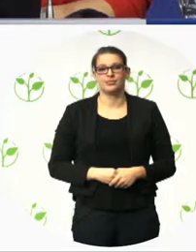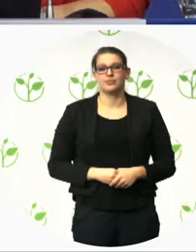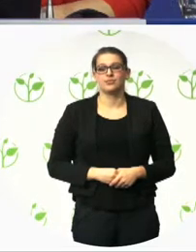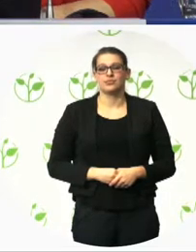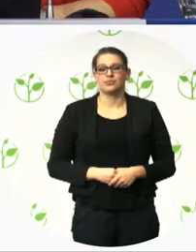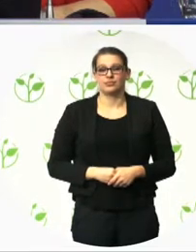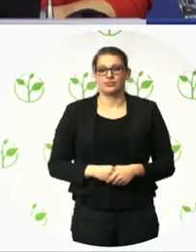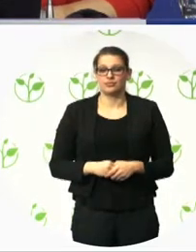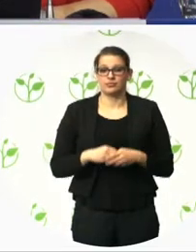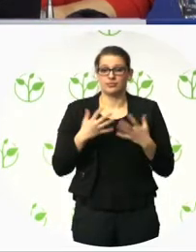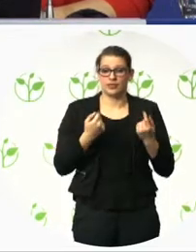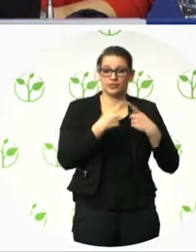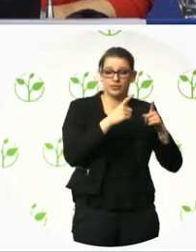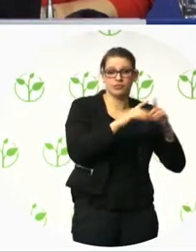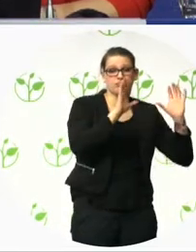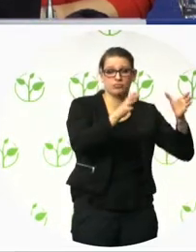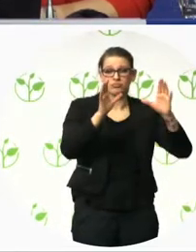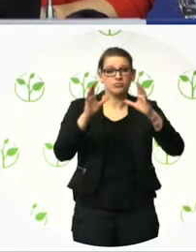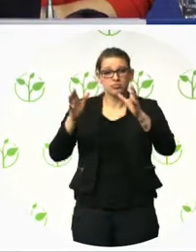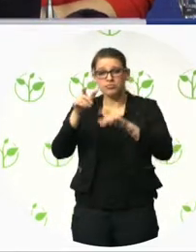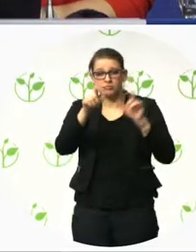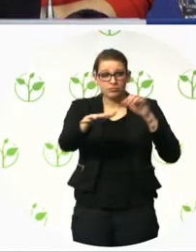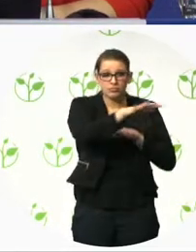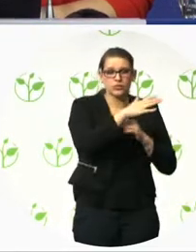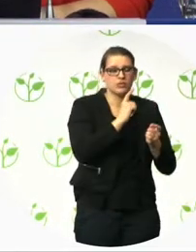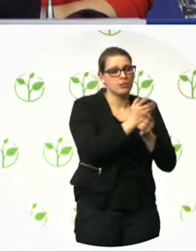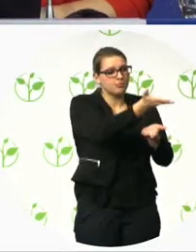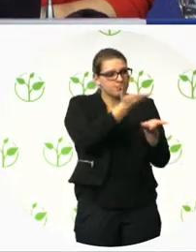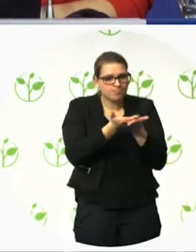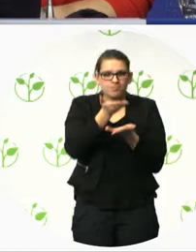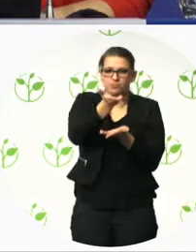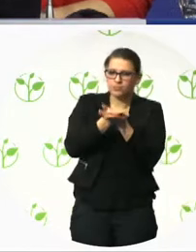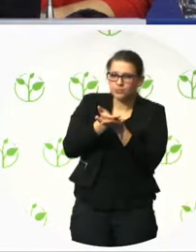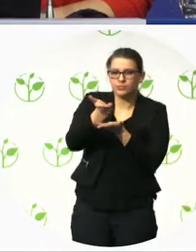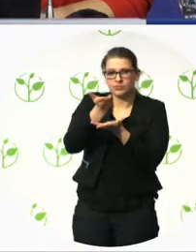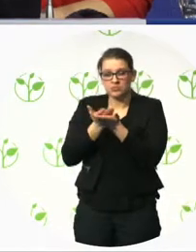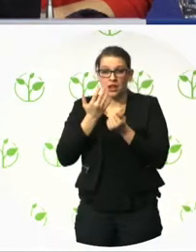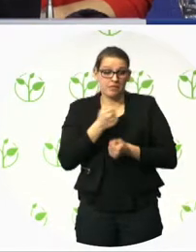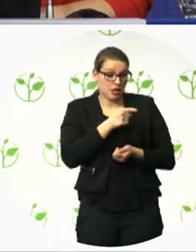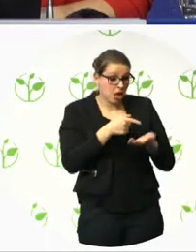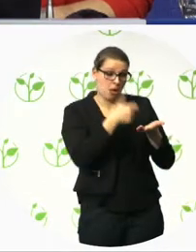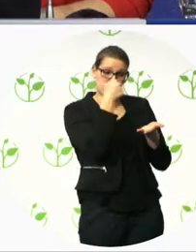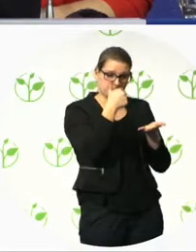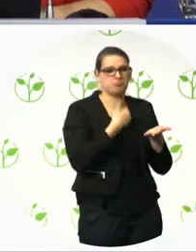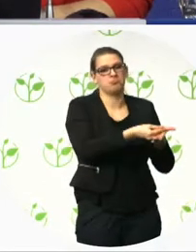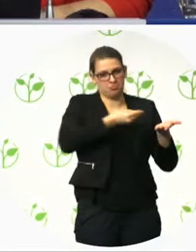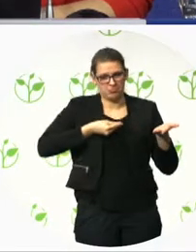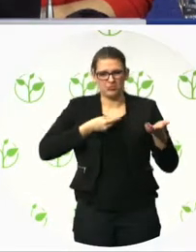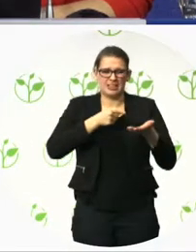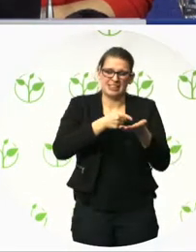some of them were taken into the plan and others not. But there could be no plan without